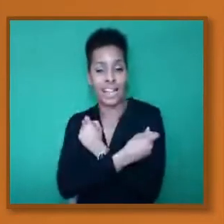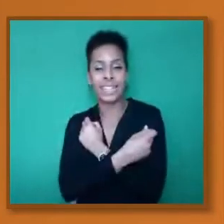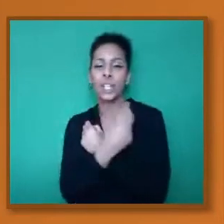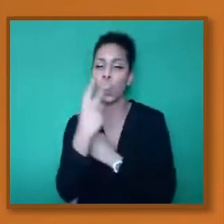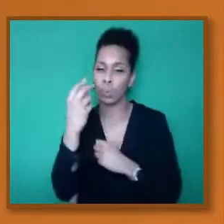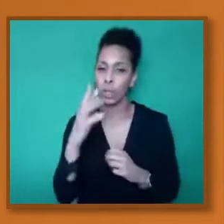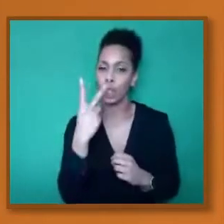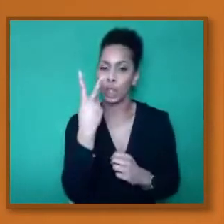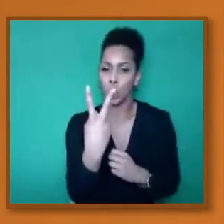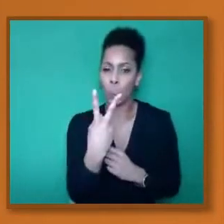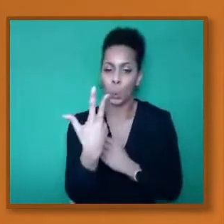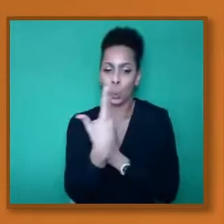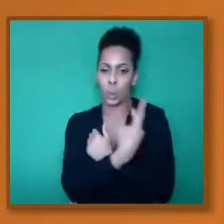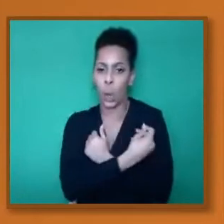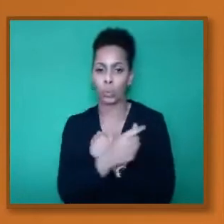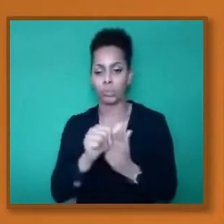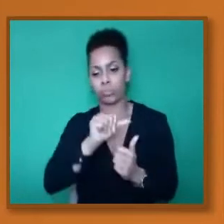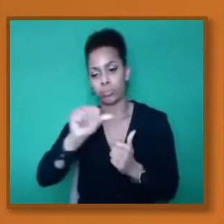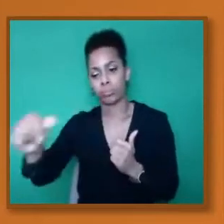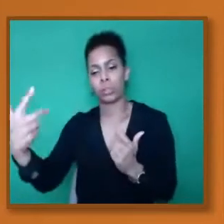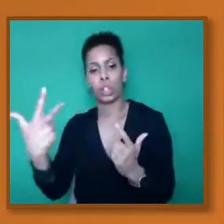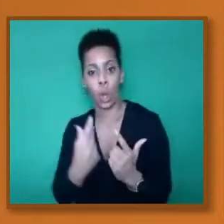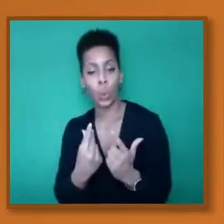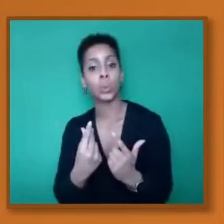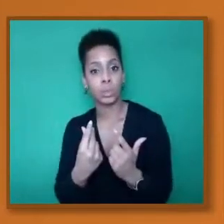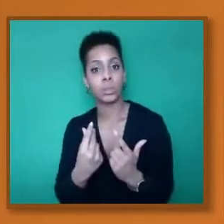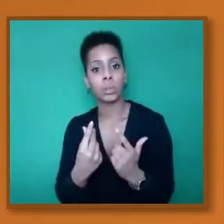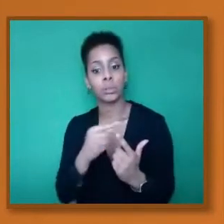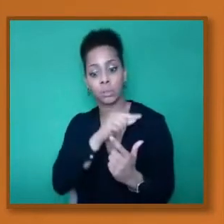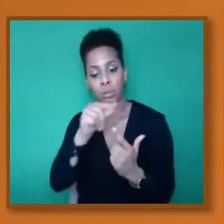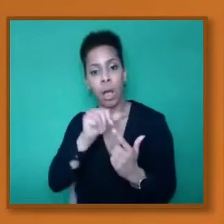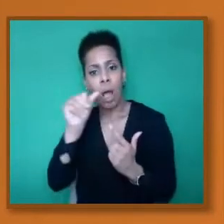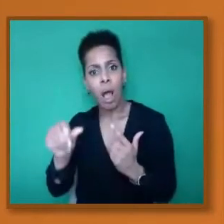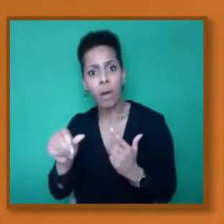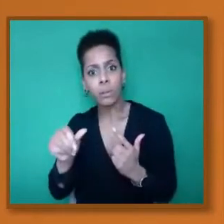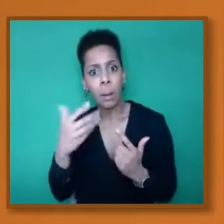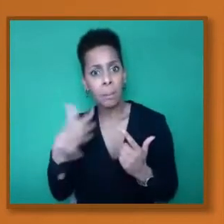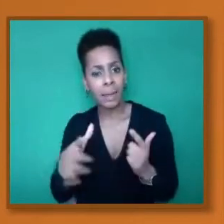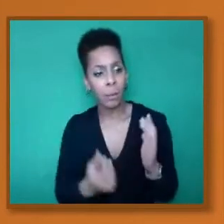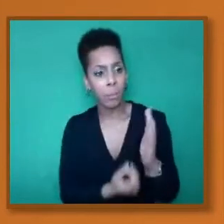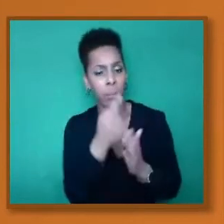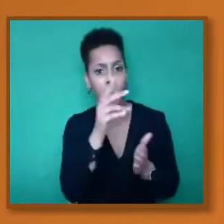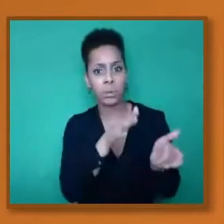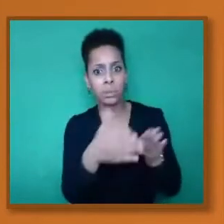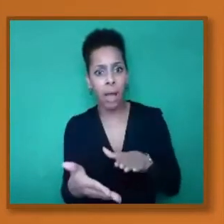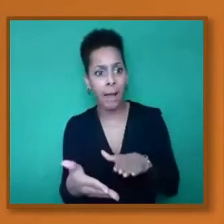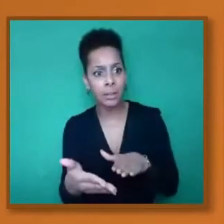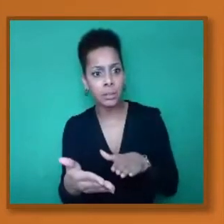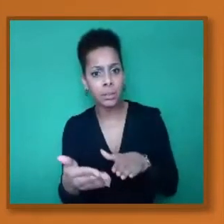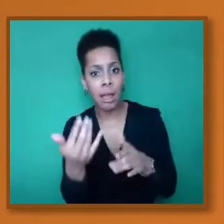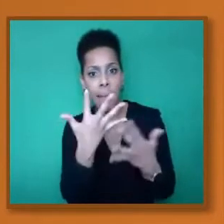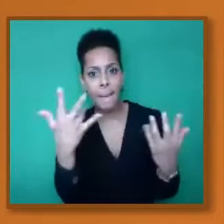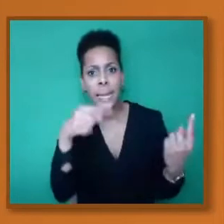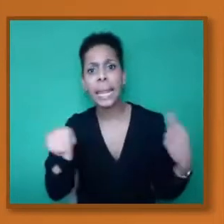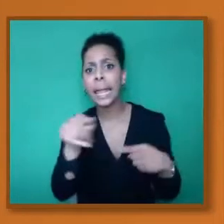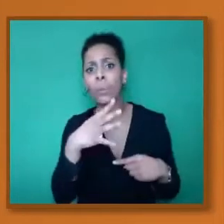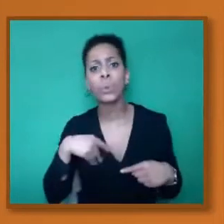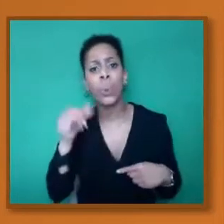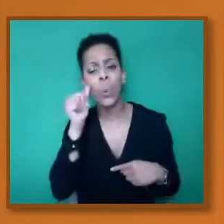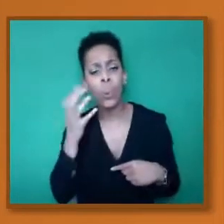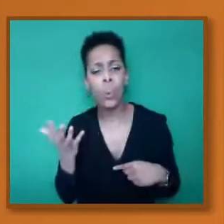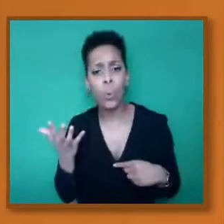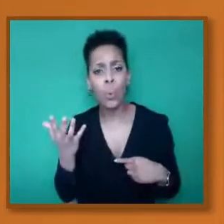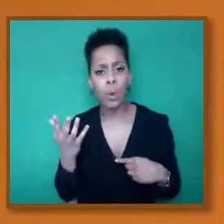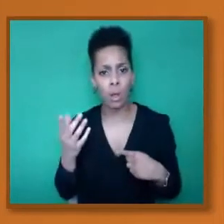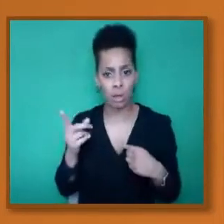Because, you know, some people have taken the first dose of the vaccine. And we know in some European countries, like